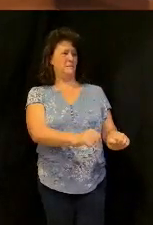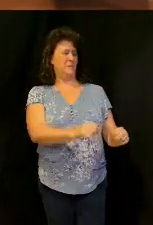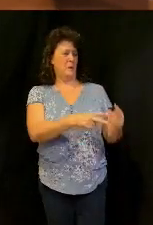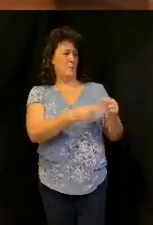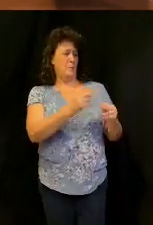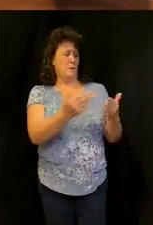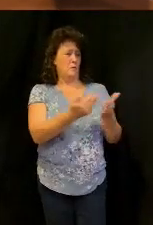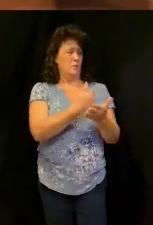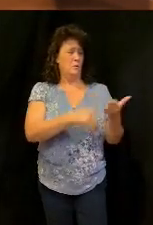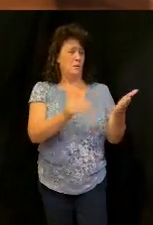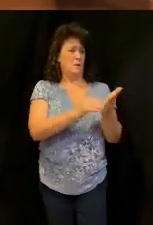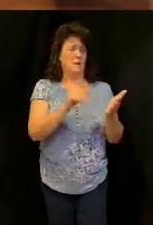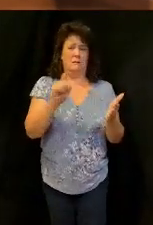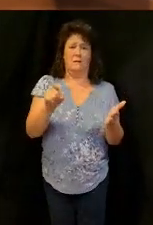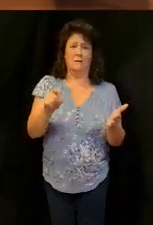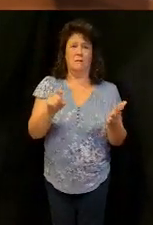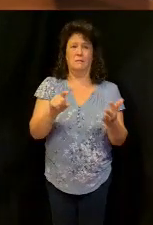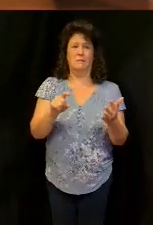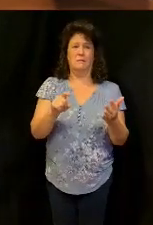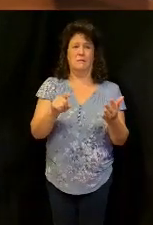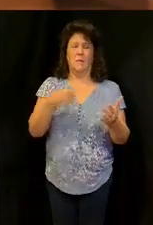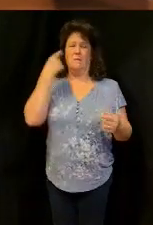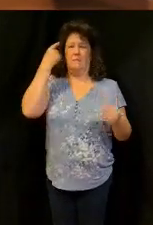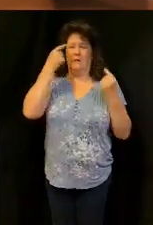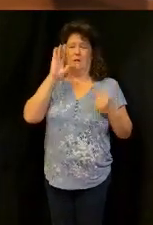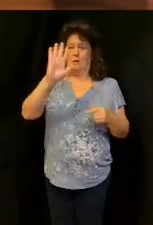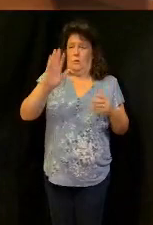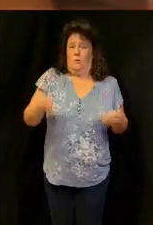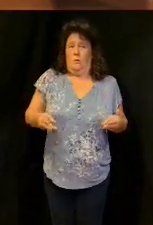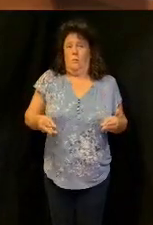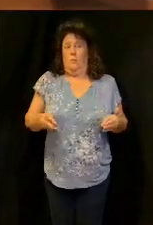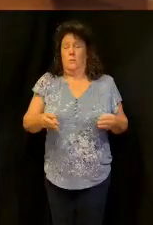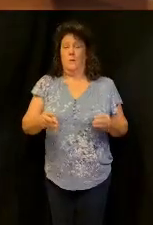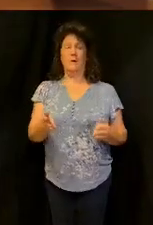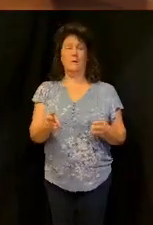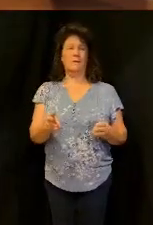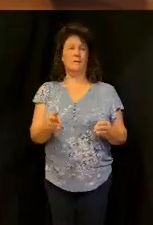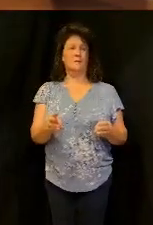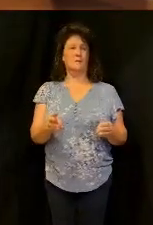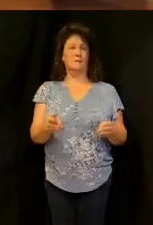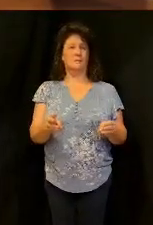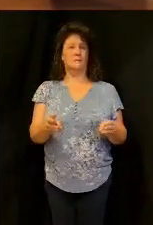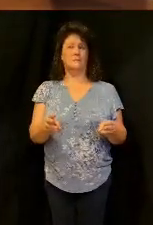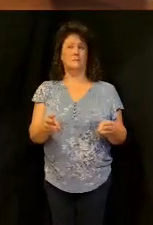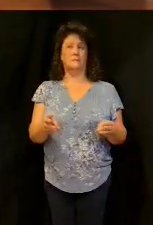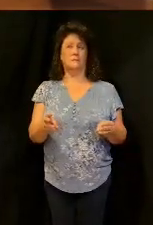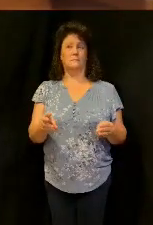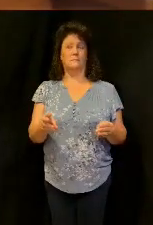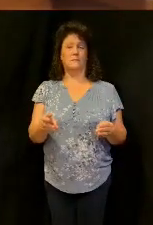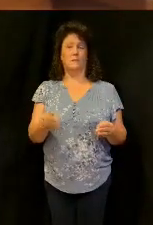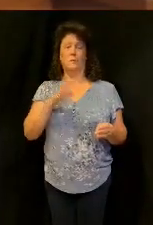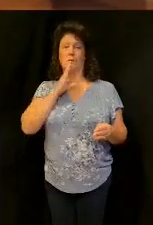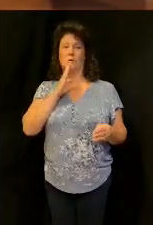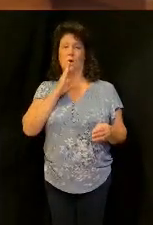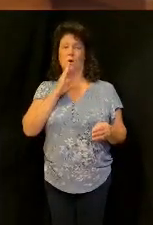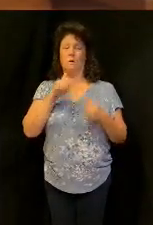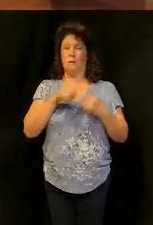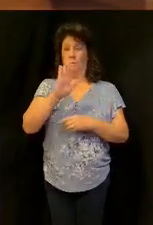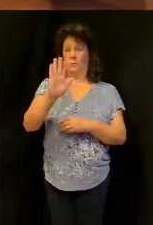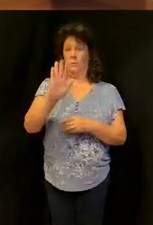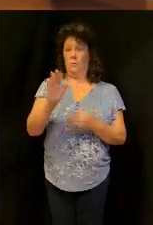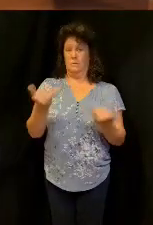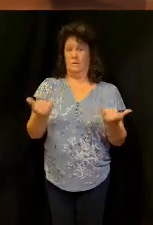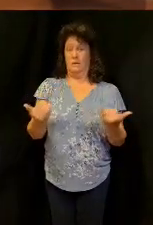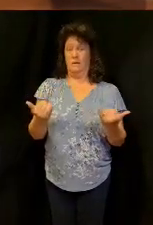that in verse 5, said what? Consider your ways, everybody say that, consider your ways, that's what I want to talk about today, consider your